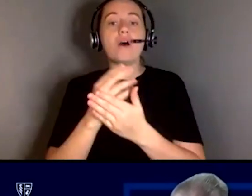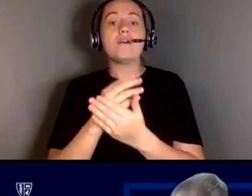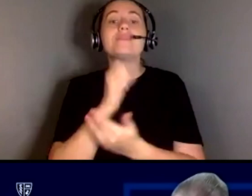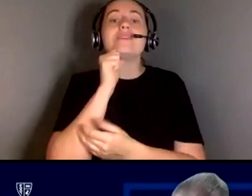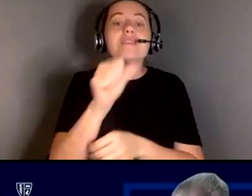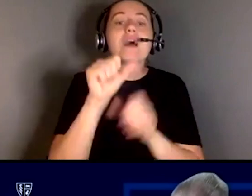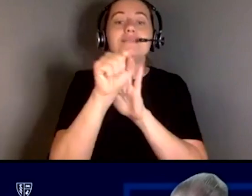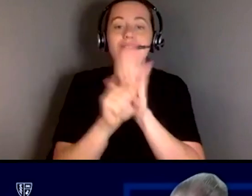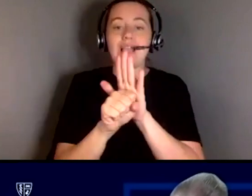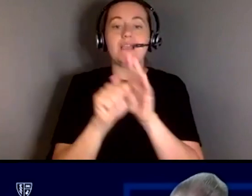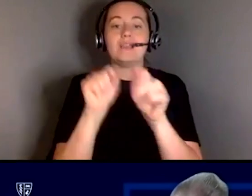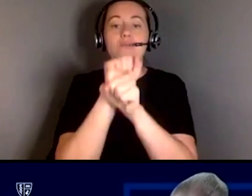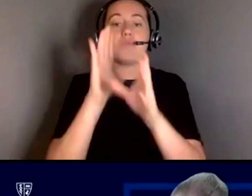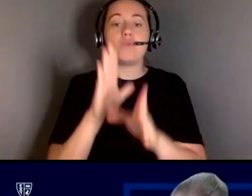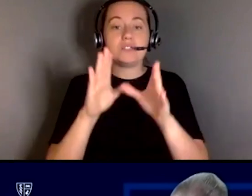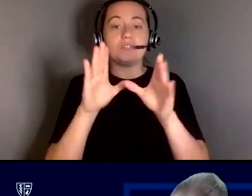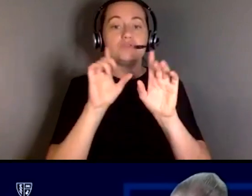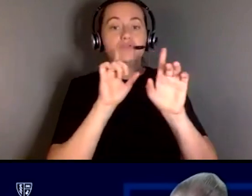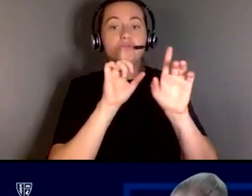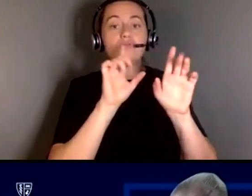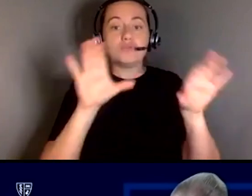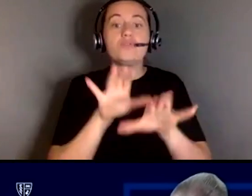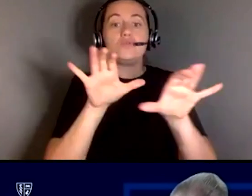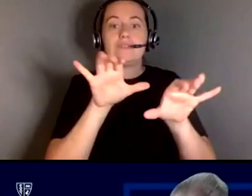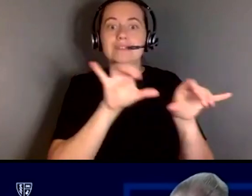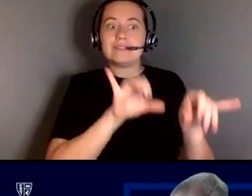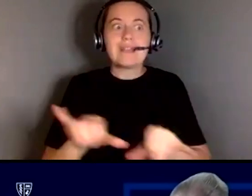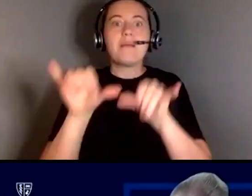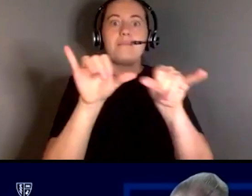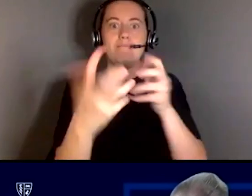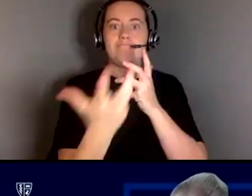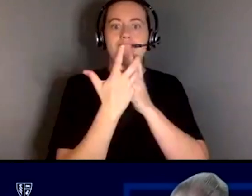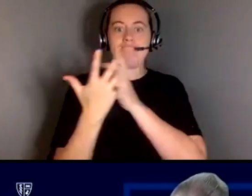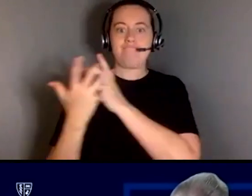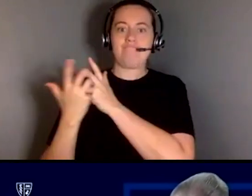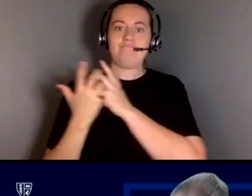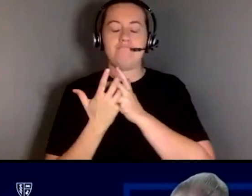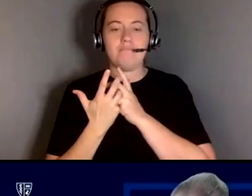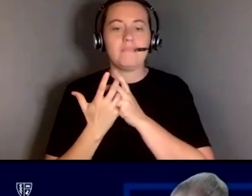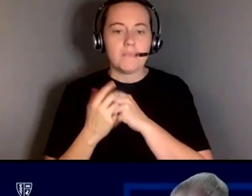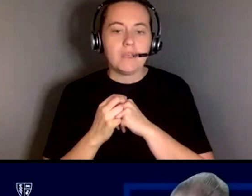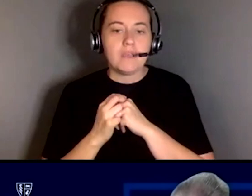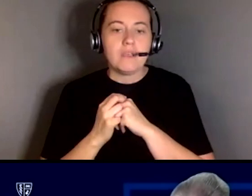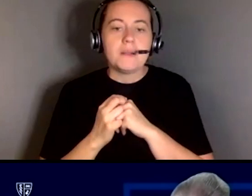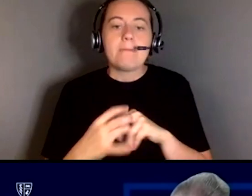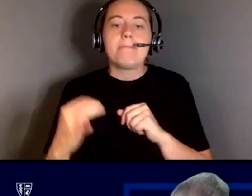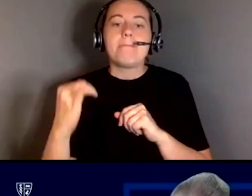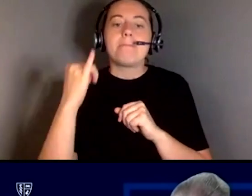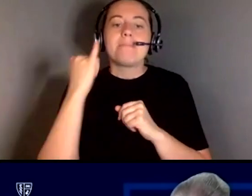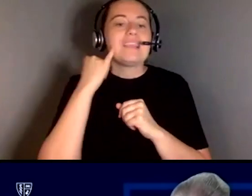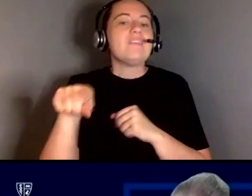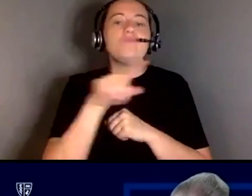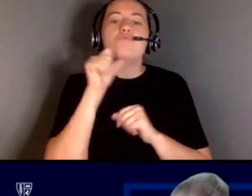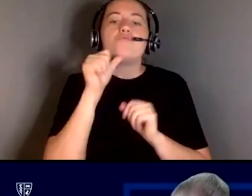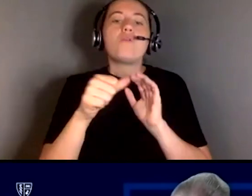and ask them to do the same um if you're not modeling